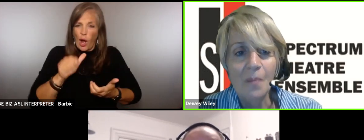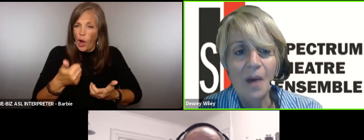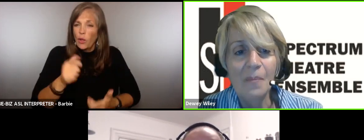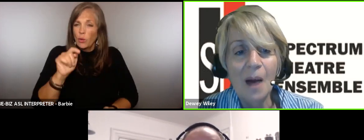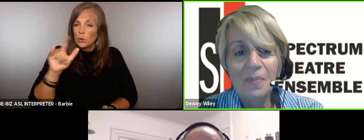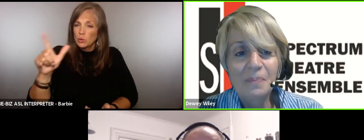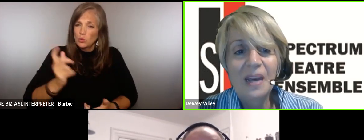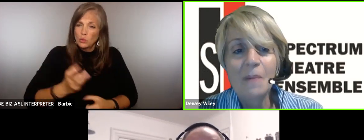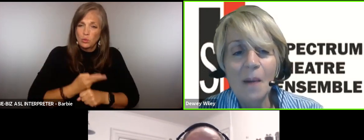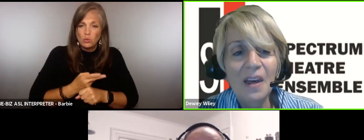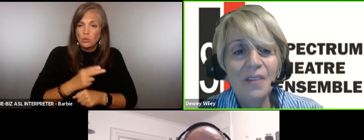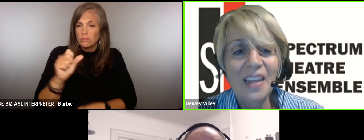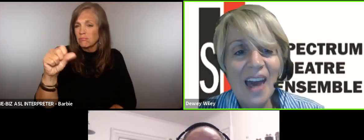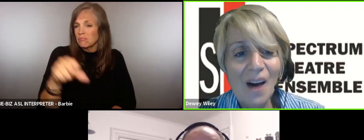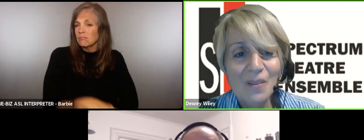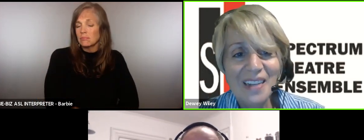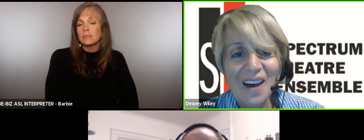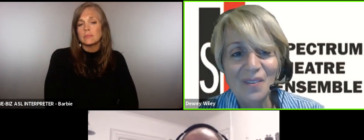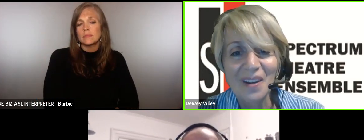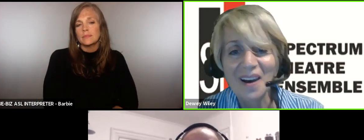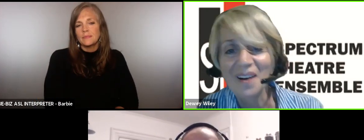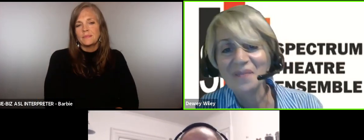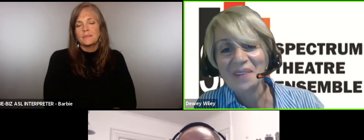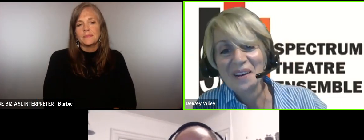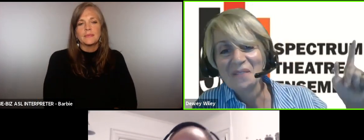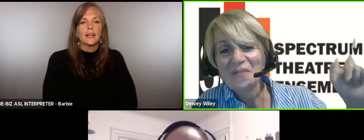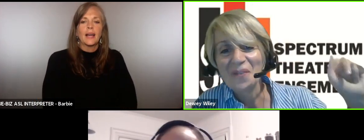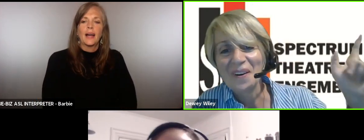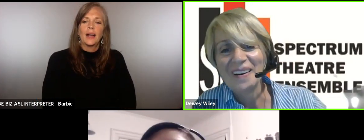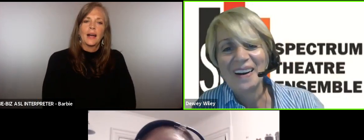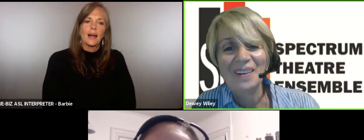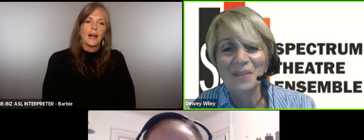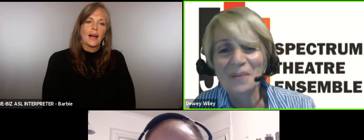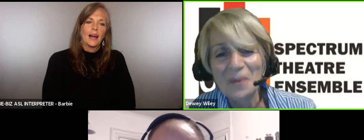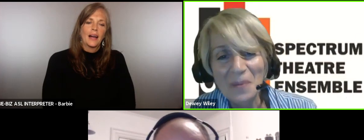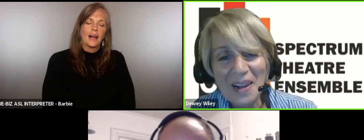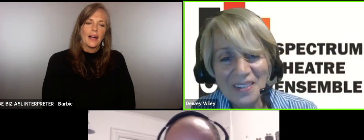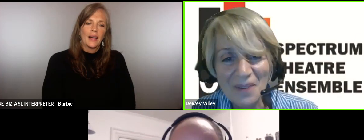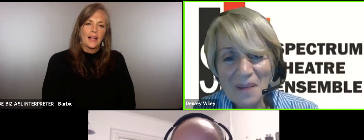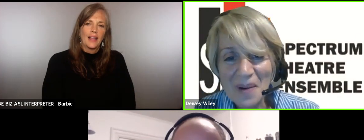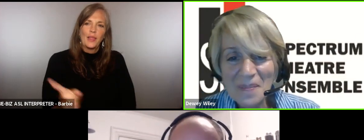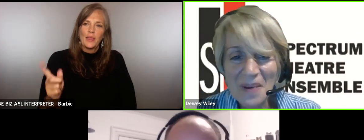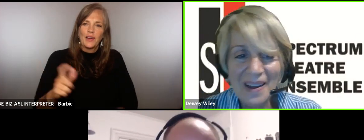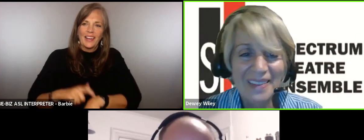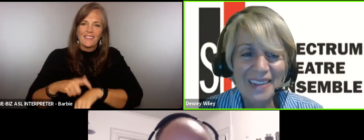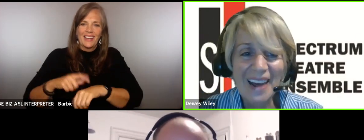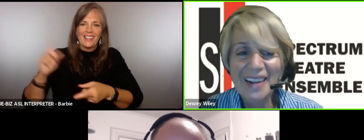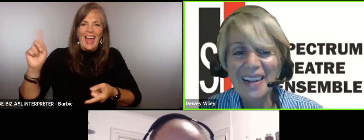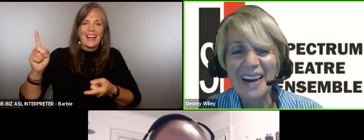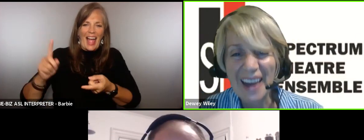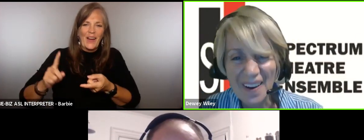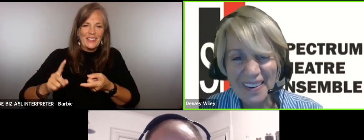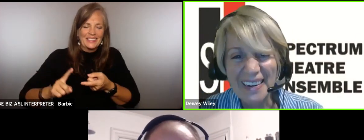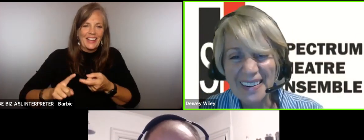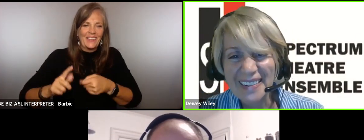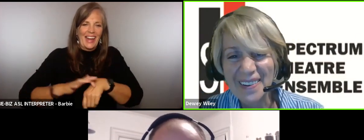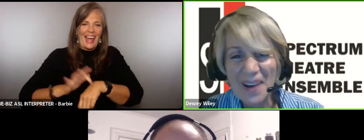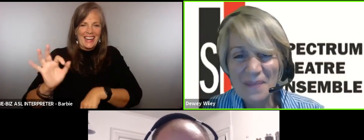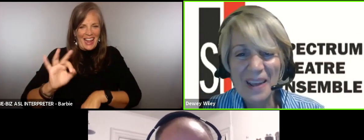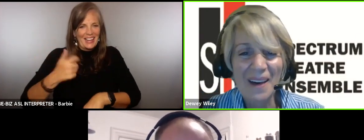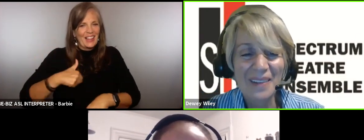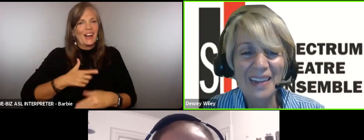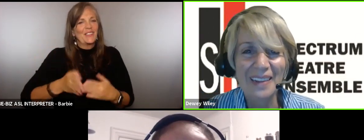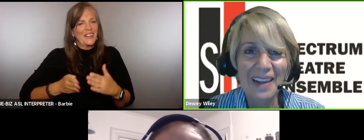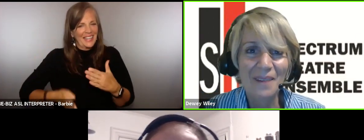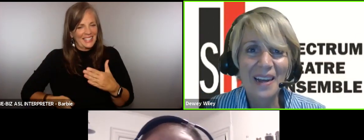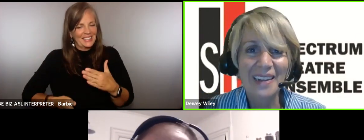I'm I'm I'm get I'm giving the countdown um for uh we're about to wrap up at the nine o'clock hour here so